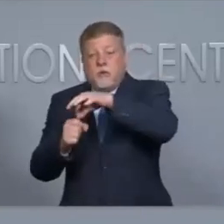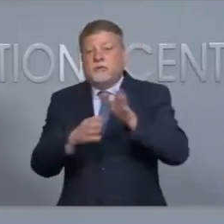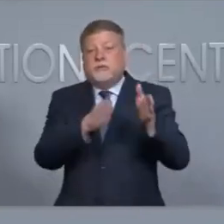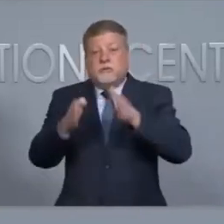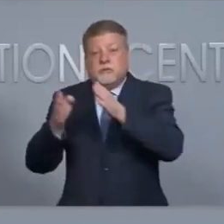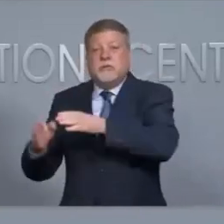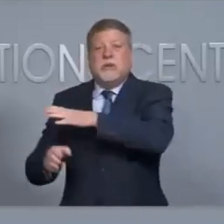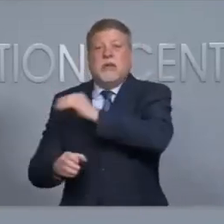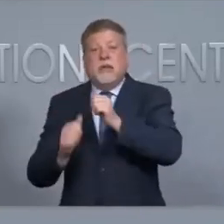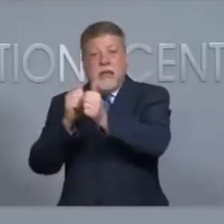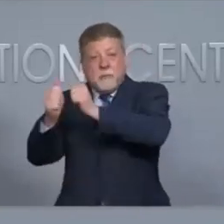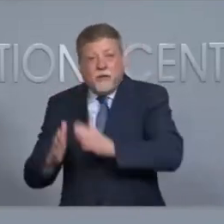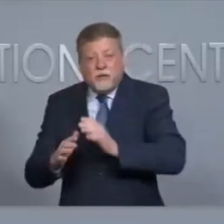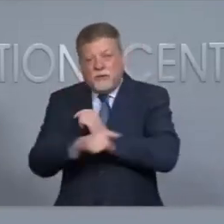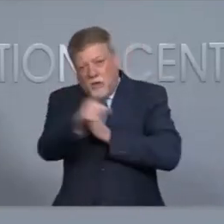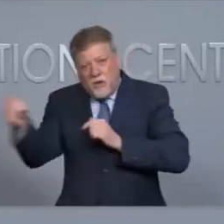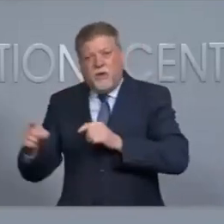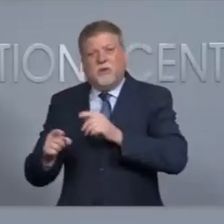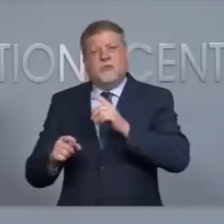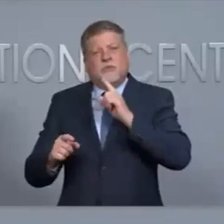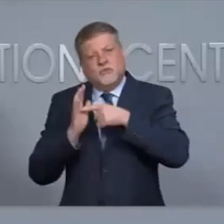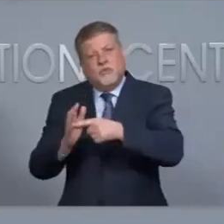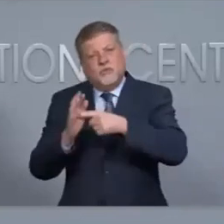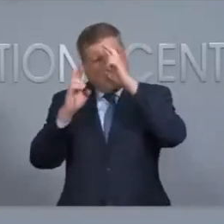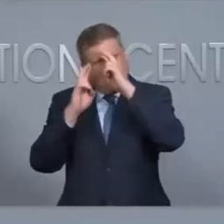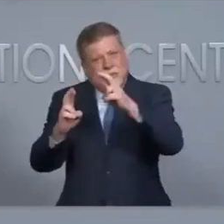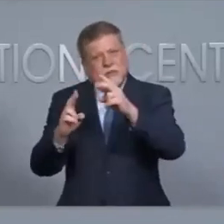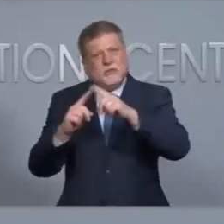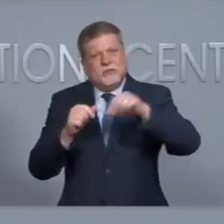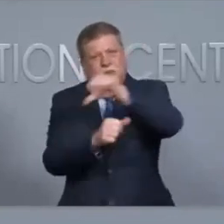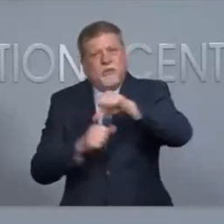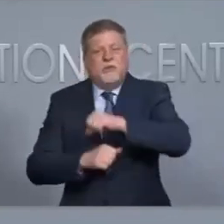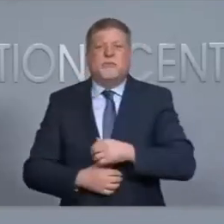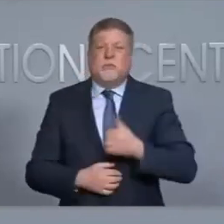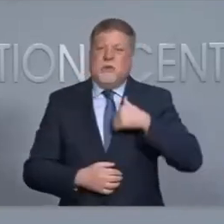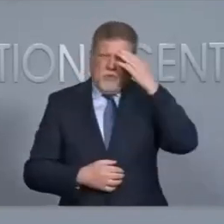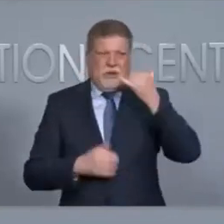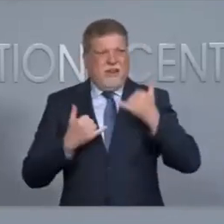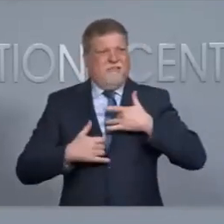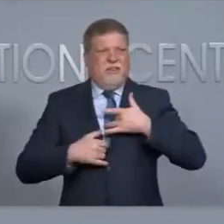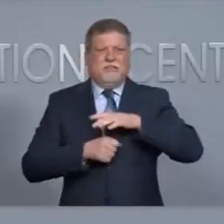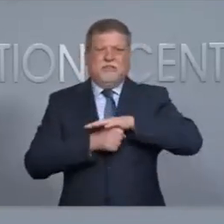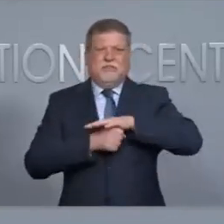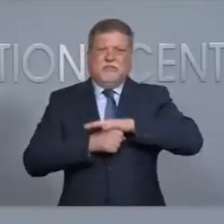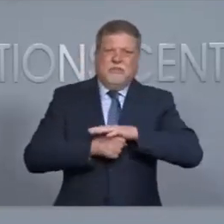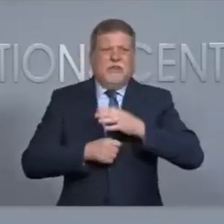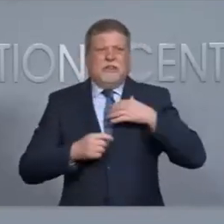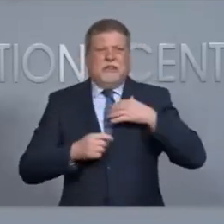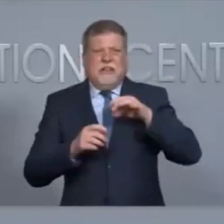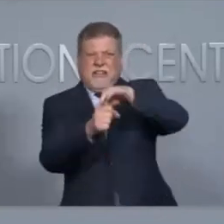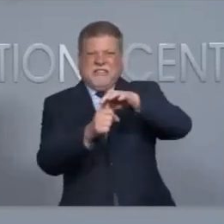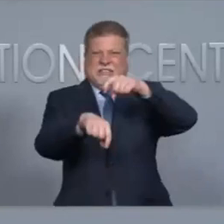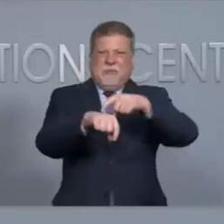dignity and respect. We know the political climate in our country is tense, but let's make North Carolina a